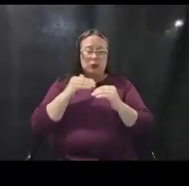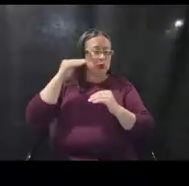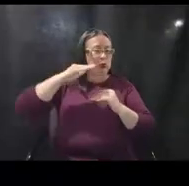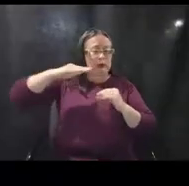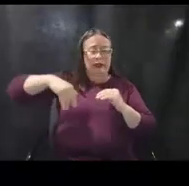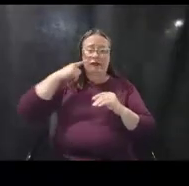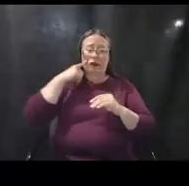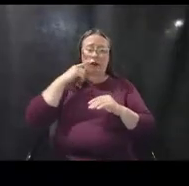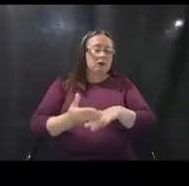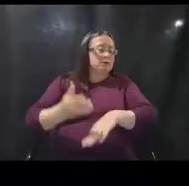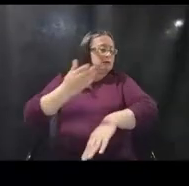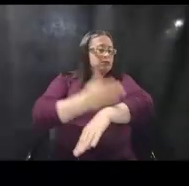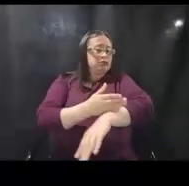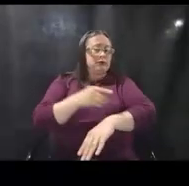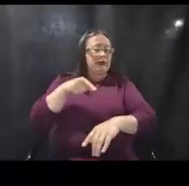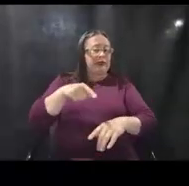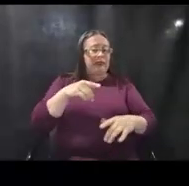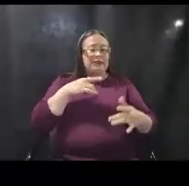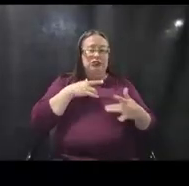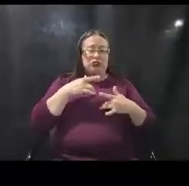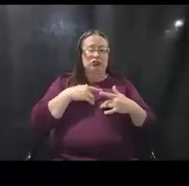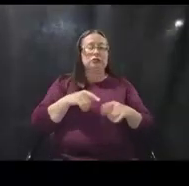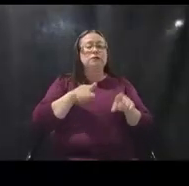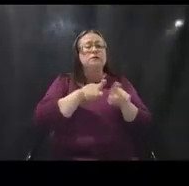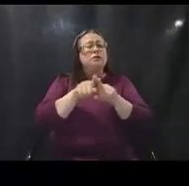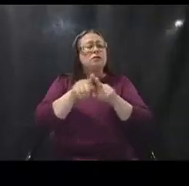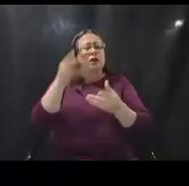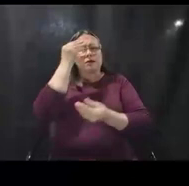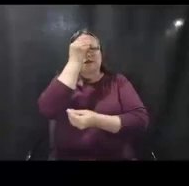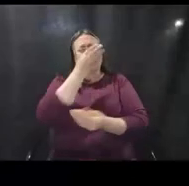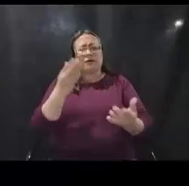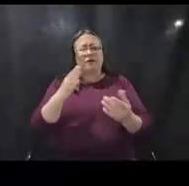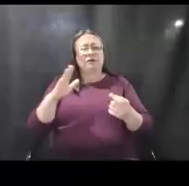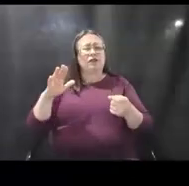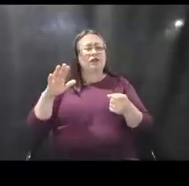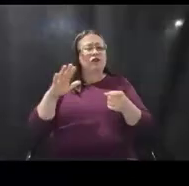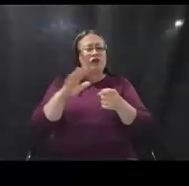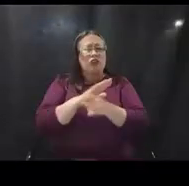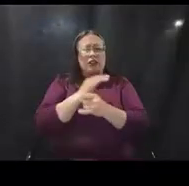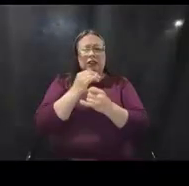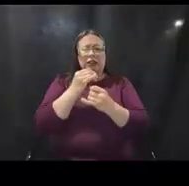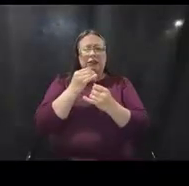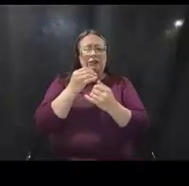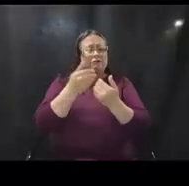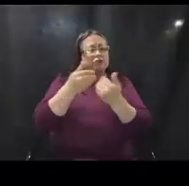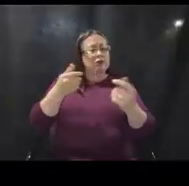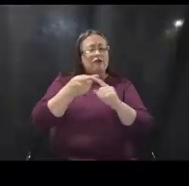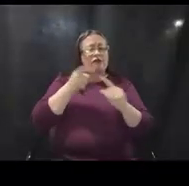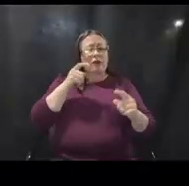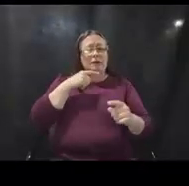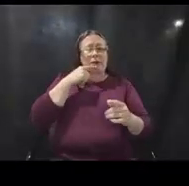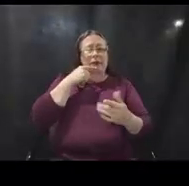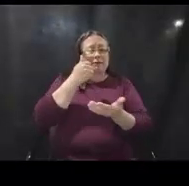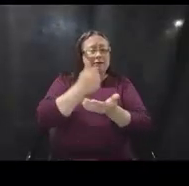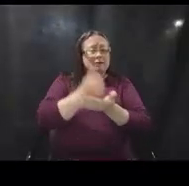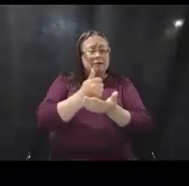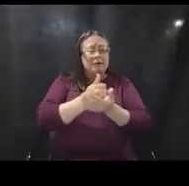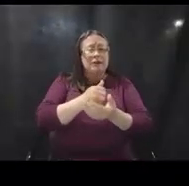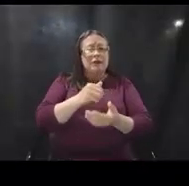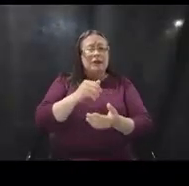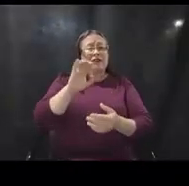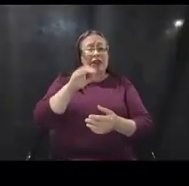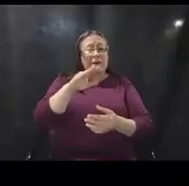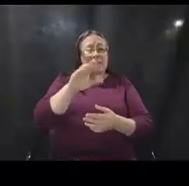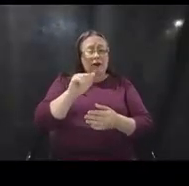address those concerns. I also want to note that completely independent of the public assistance process, FEMA's Office of Equal Rights is